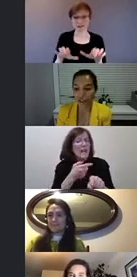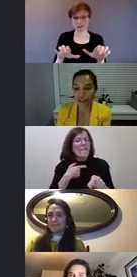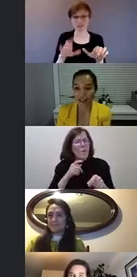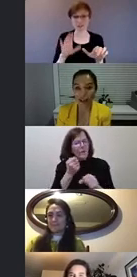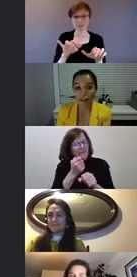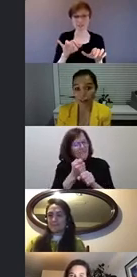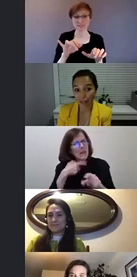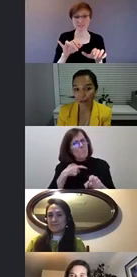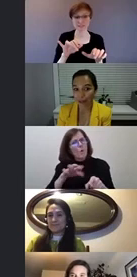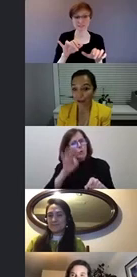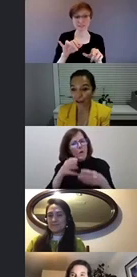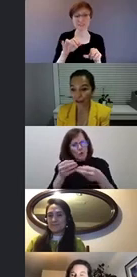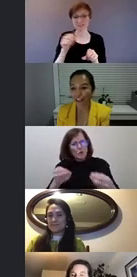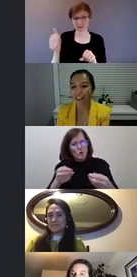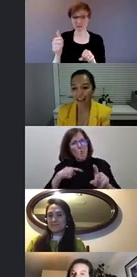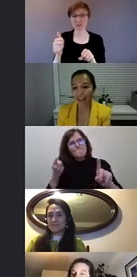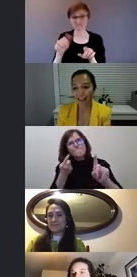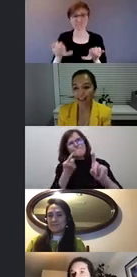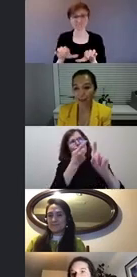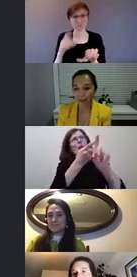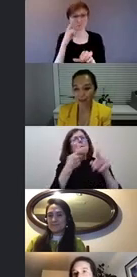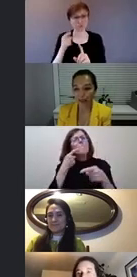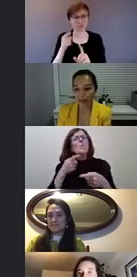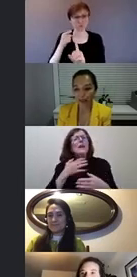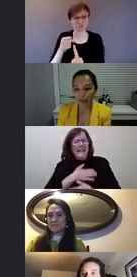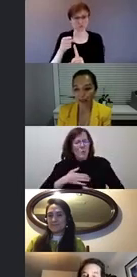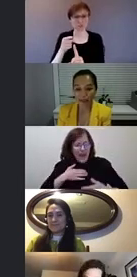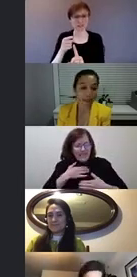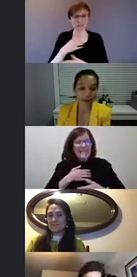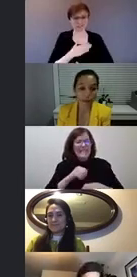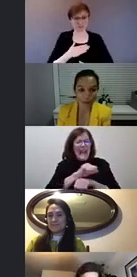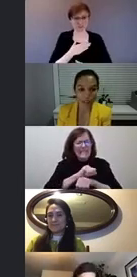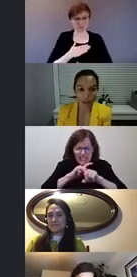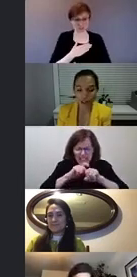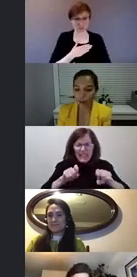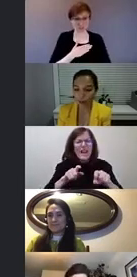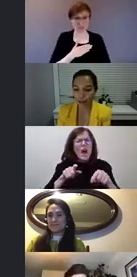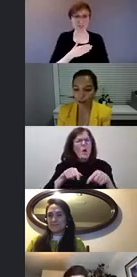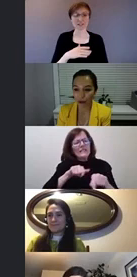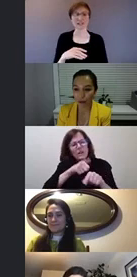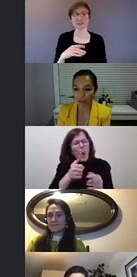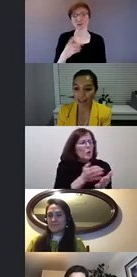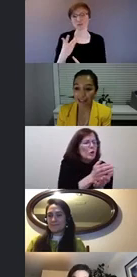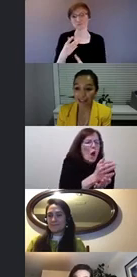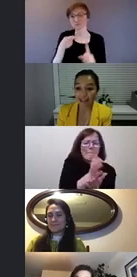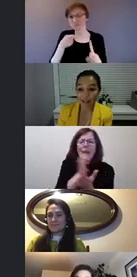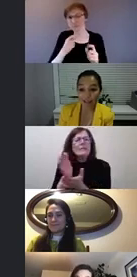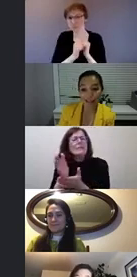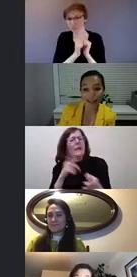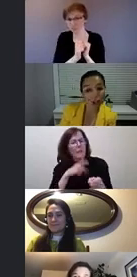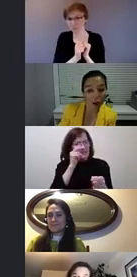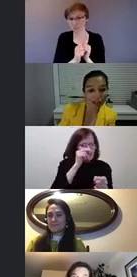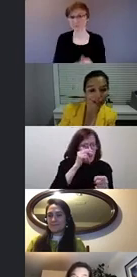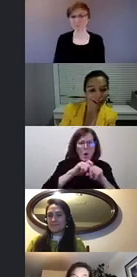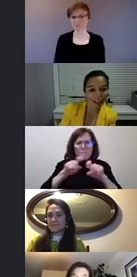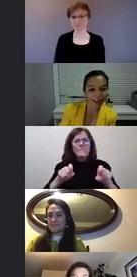solutions, particularly for leisure and some of those areas and participation in sports as well. Steve says